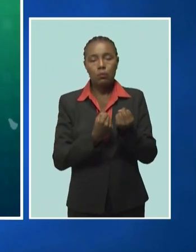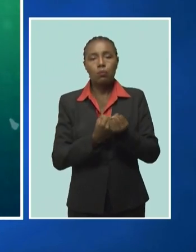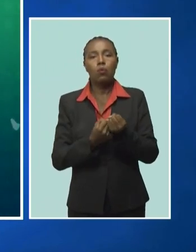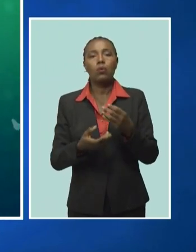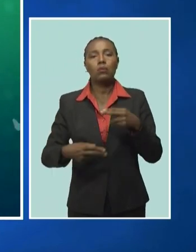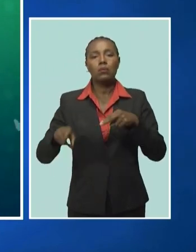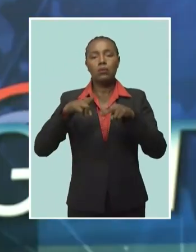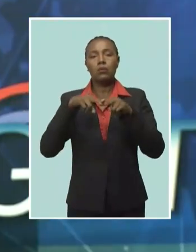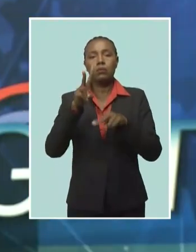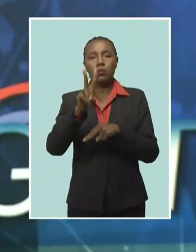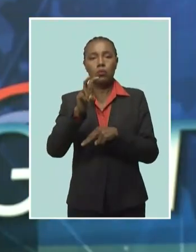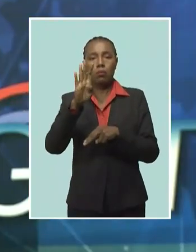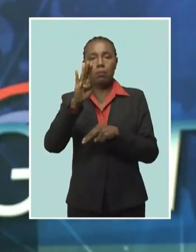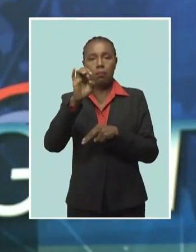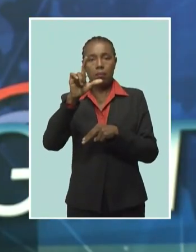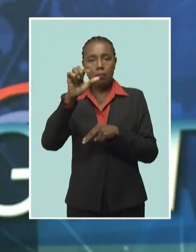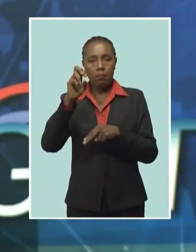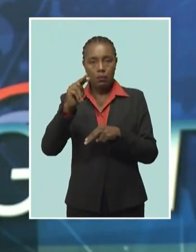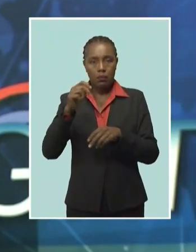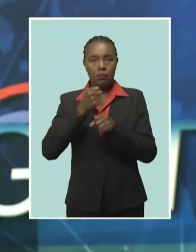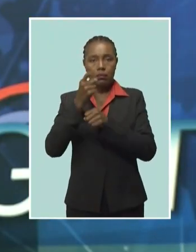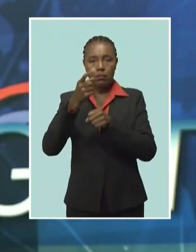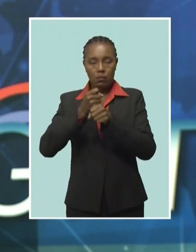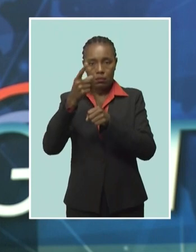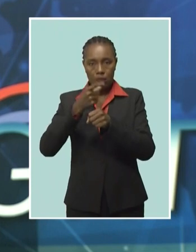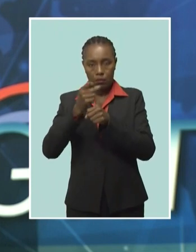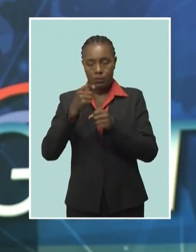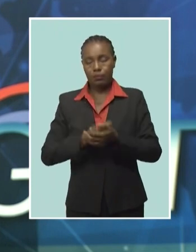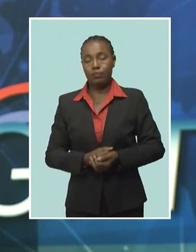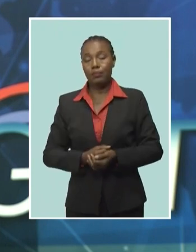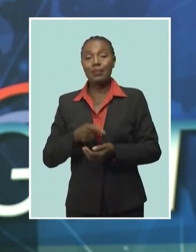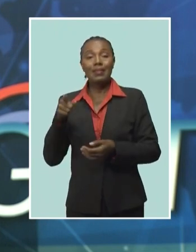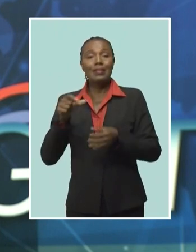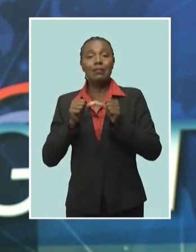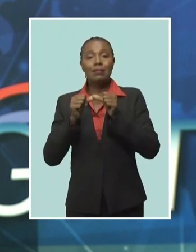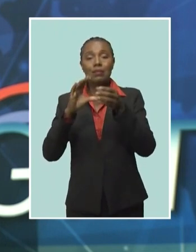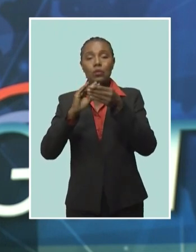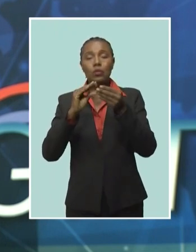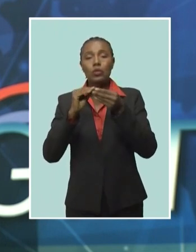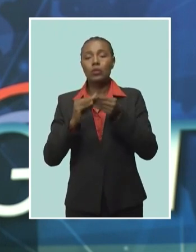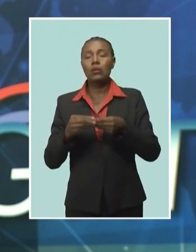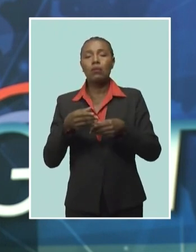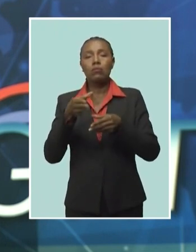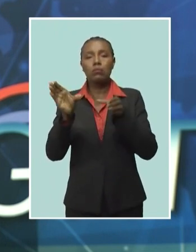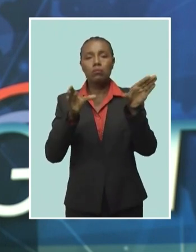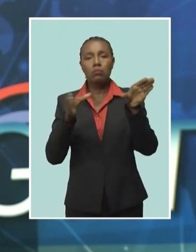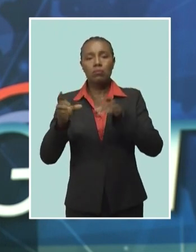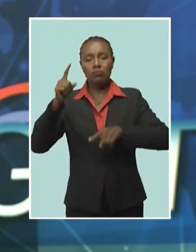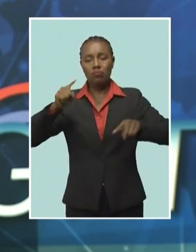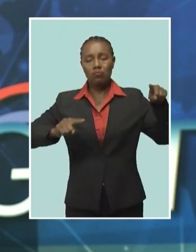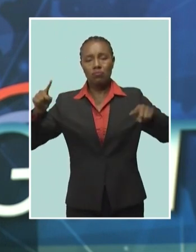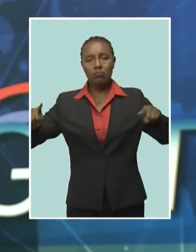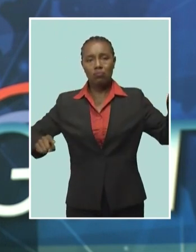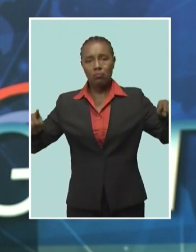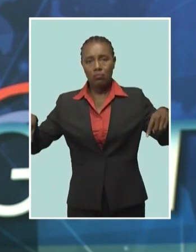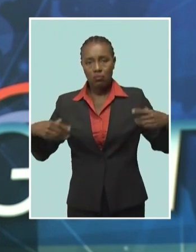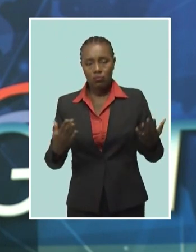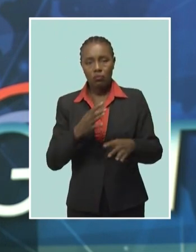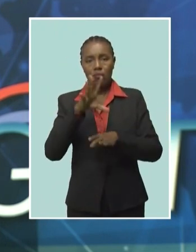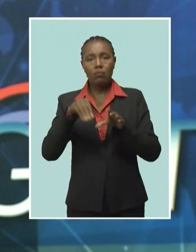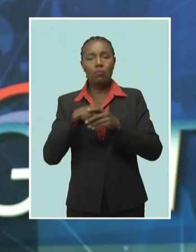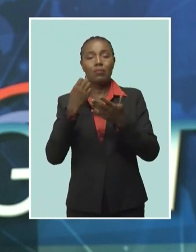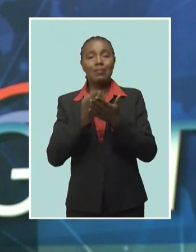annually. The central bank governor has also called for diversification within the economy in tandem with